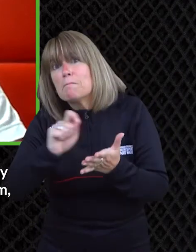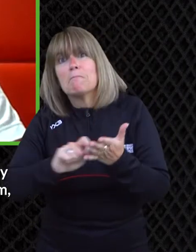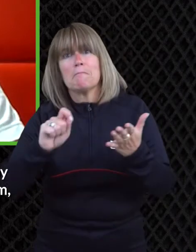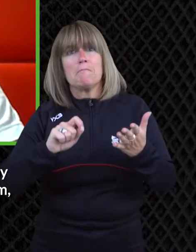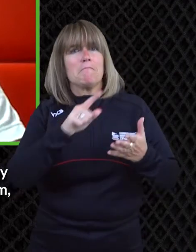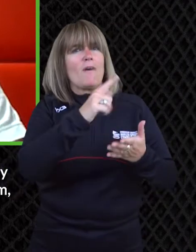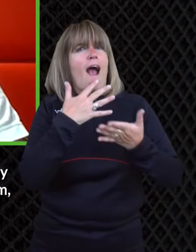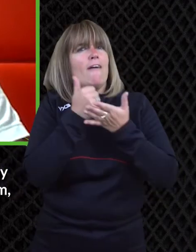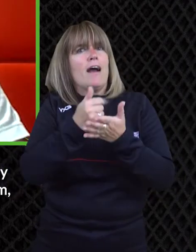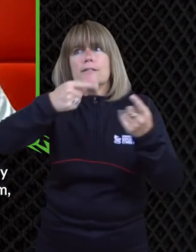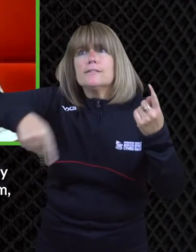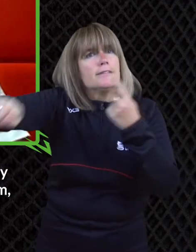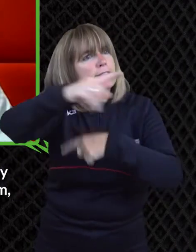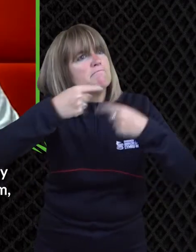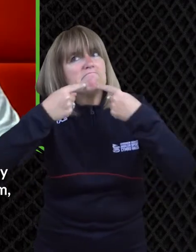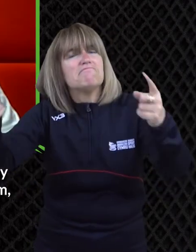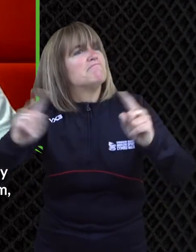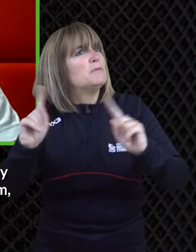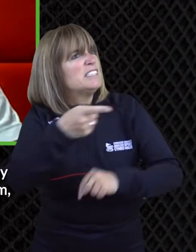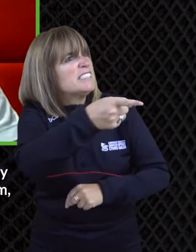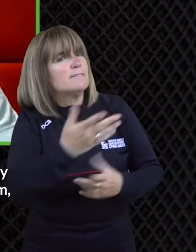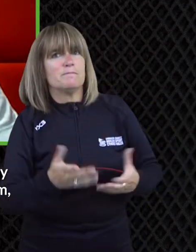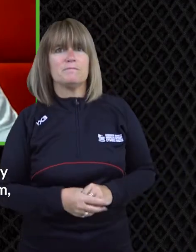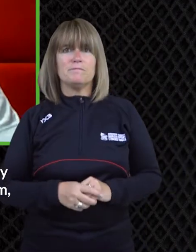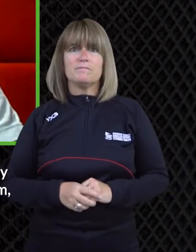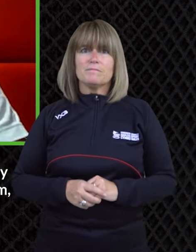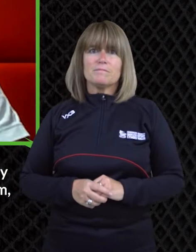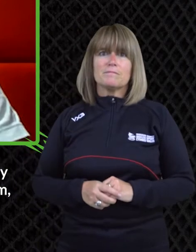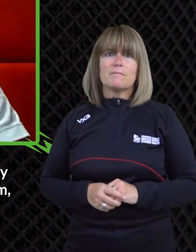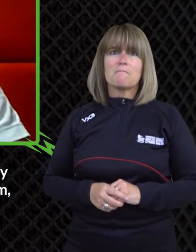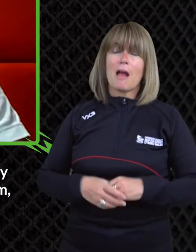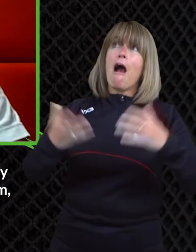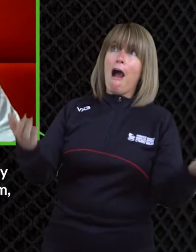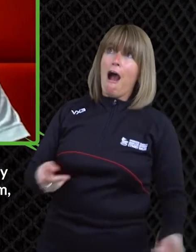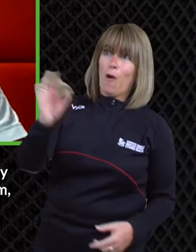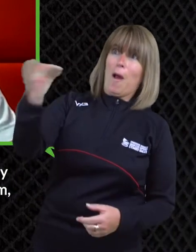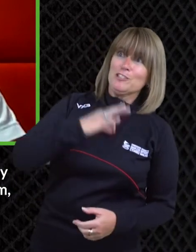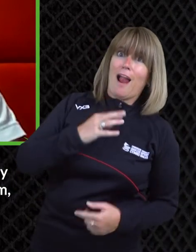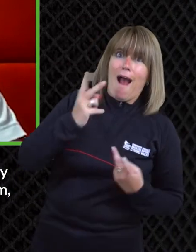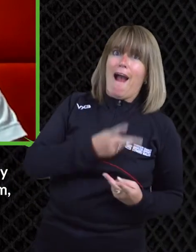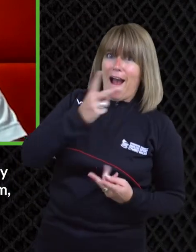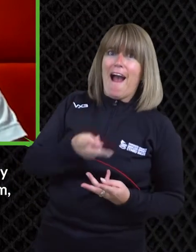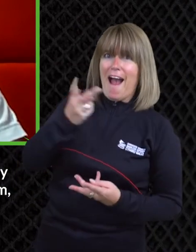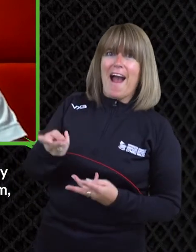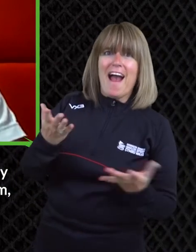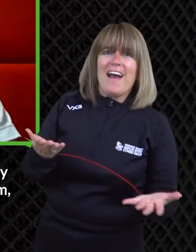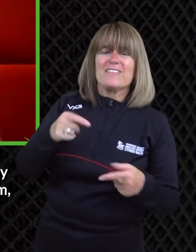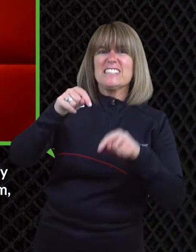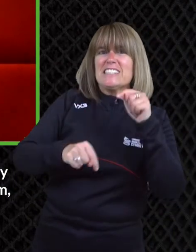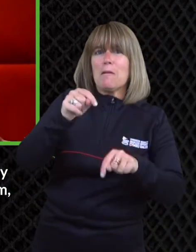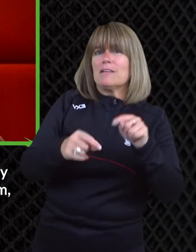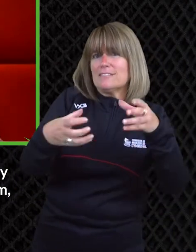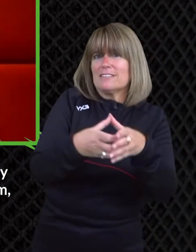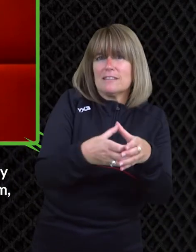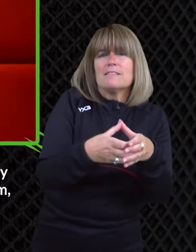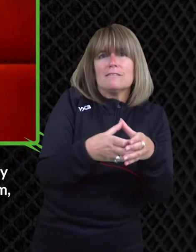what advice would you give you know disabled or not people who may be starting their journalism